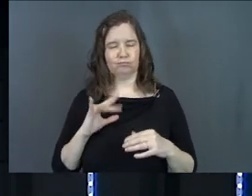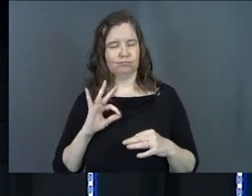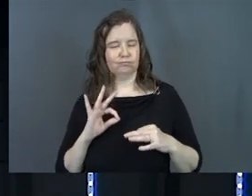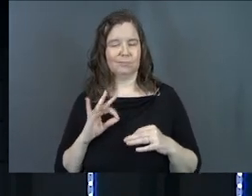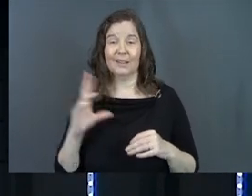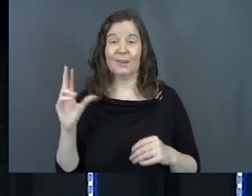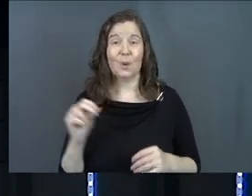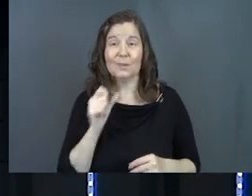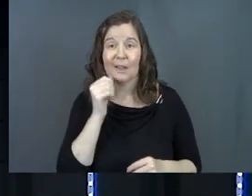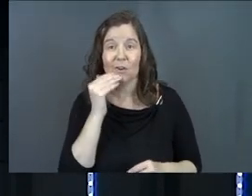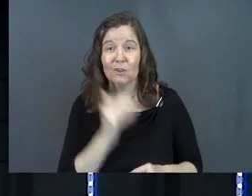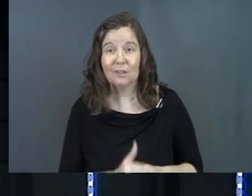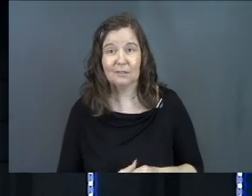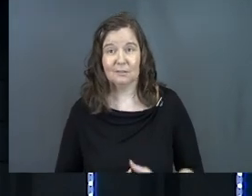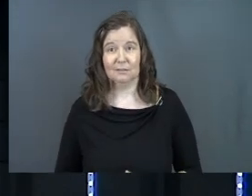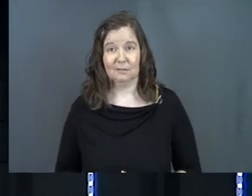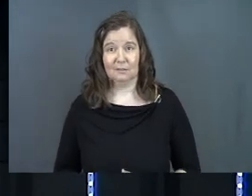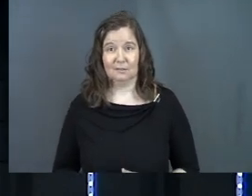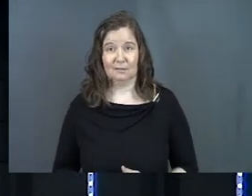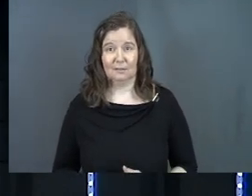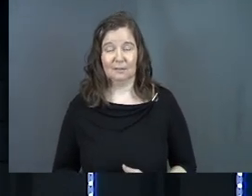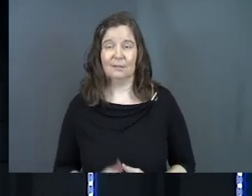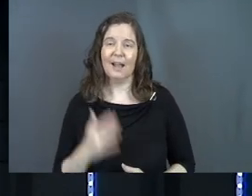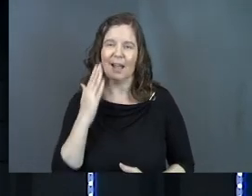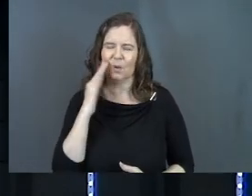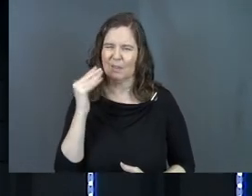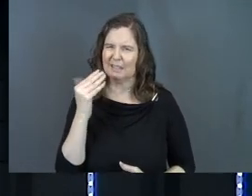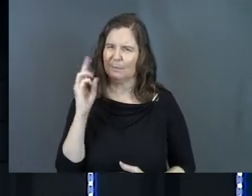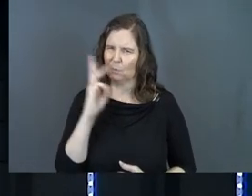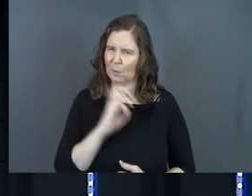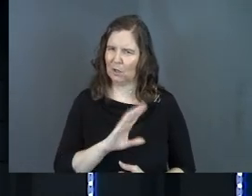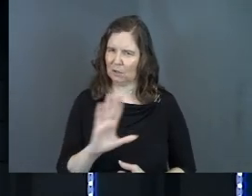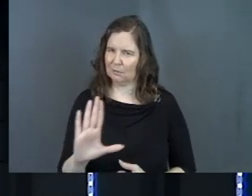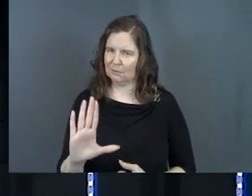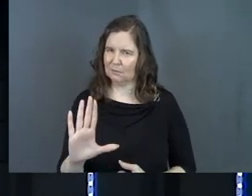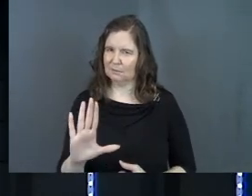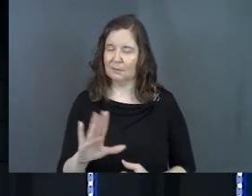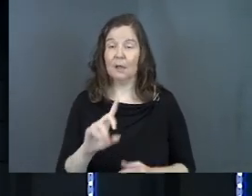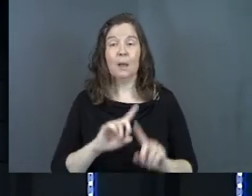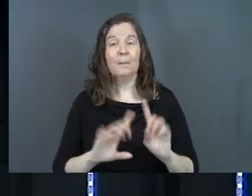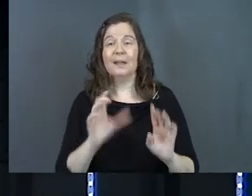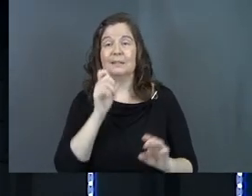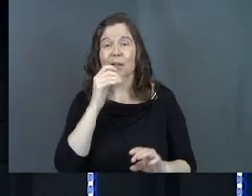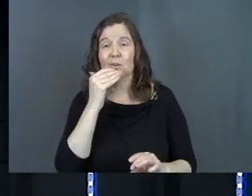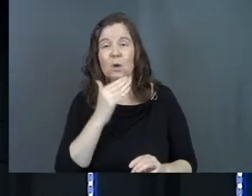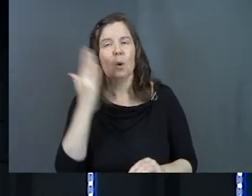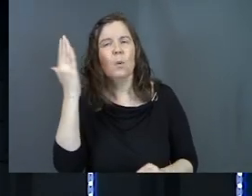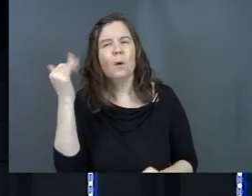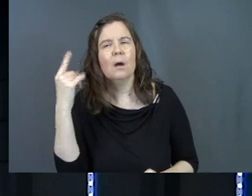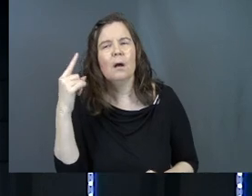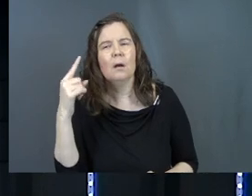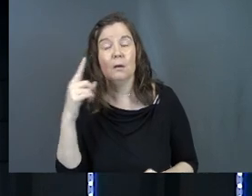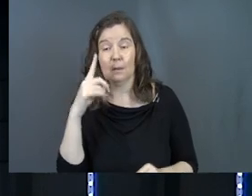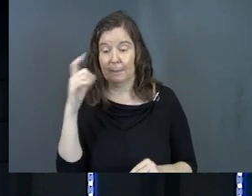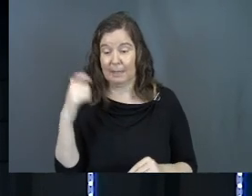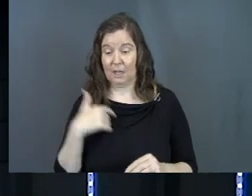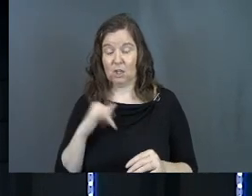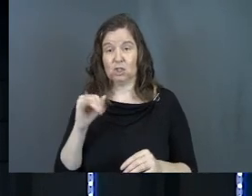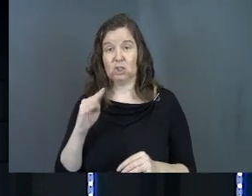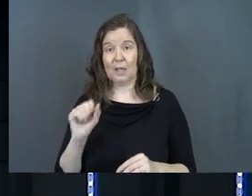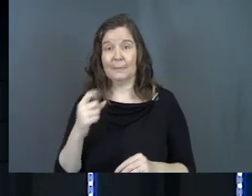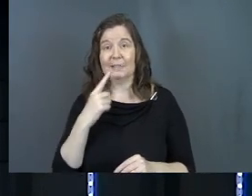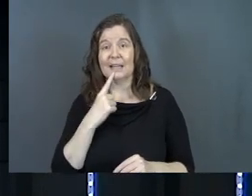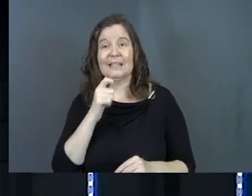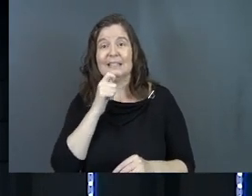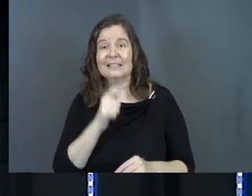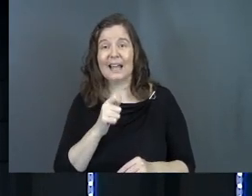Isn't that good? No, it's not good. I know that seems weird, but no, it's not good. Why? Because James